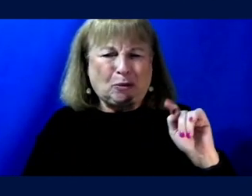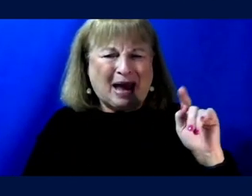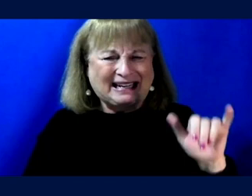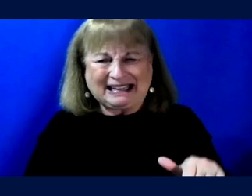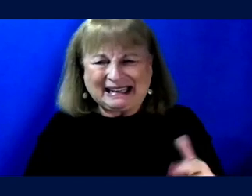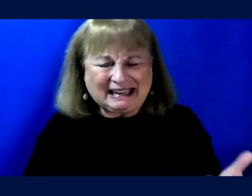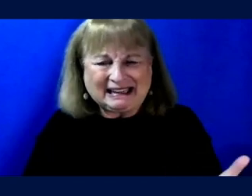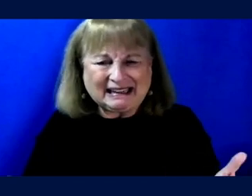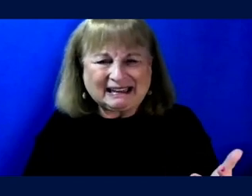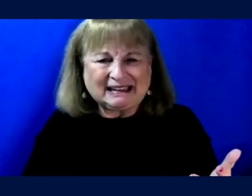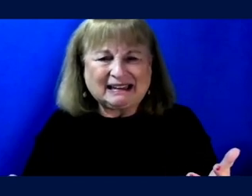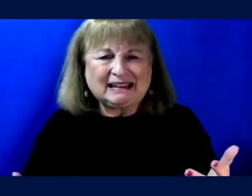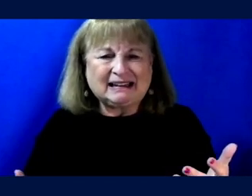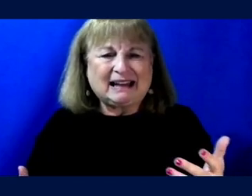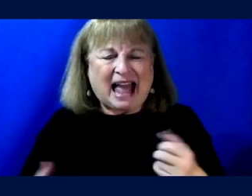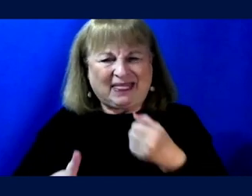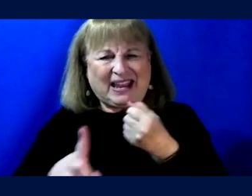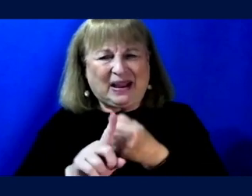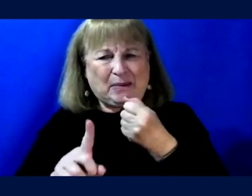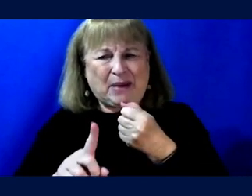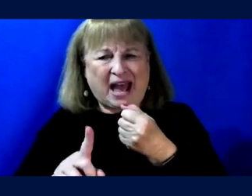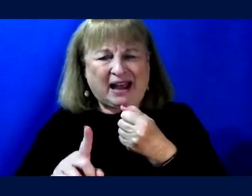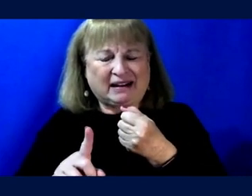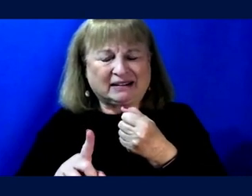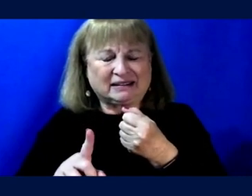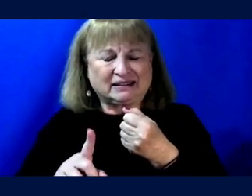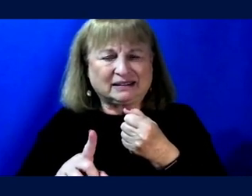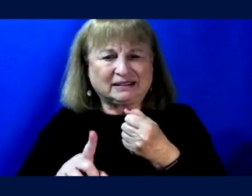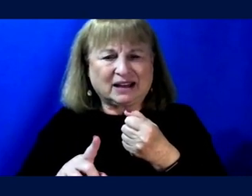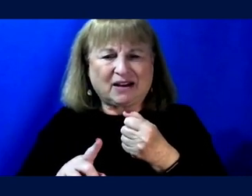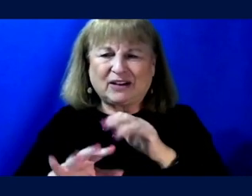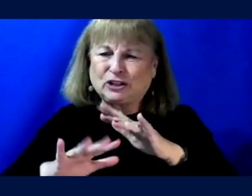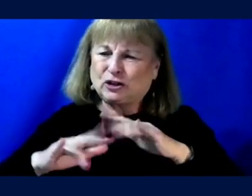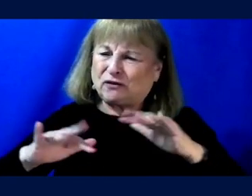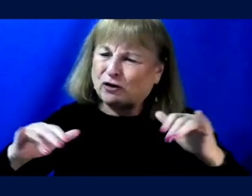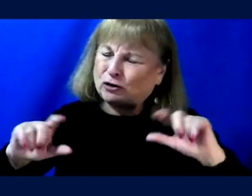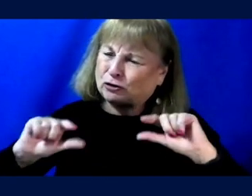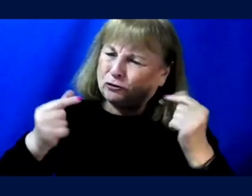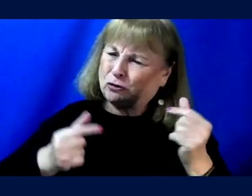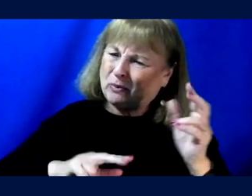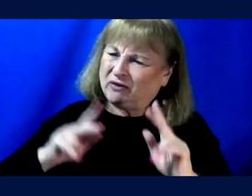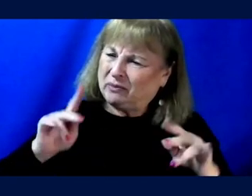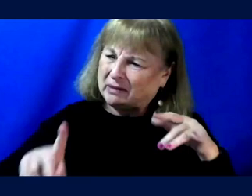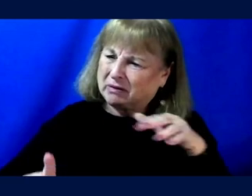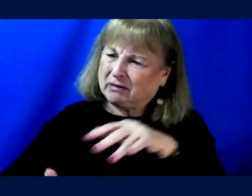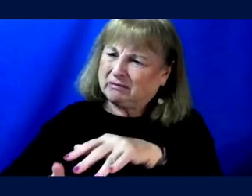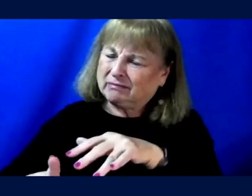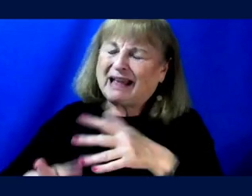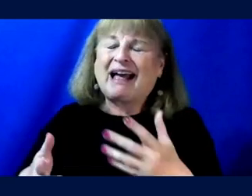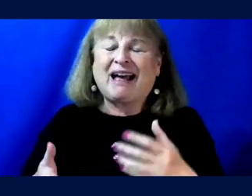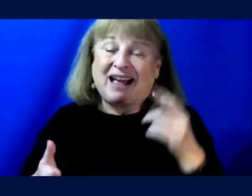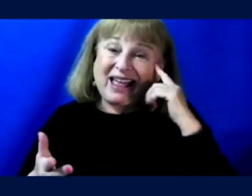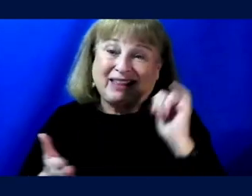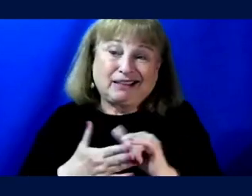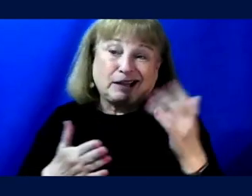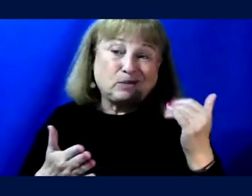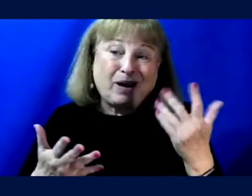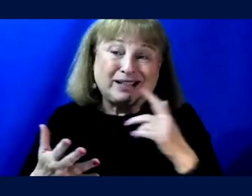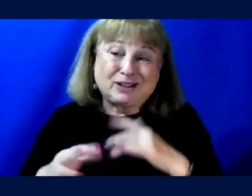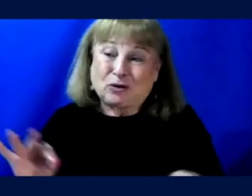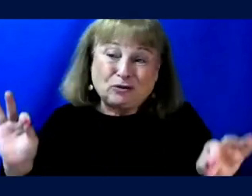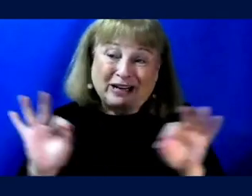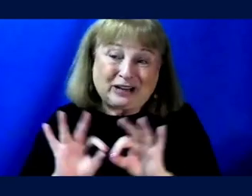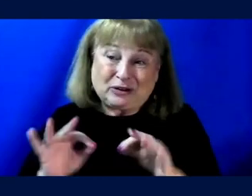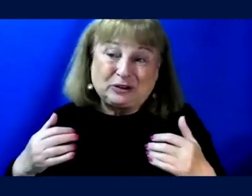the impacts of, of a diverse group of people. And I think that's also why it's just really critical